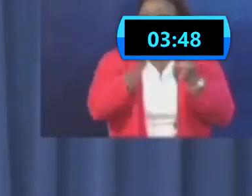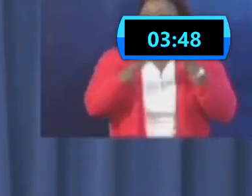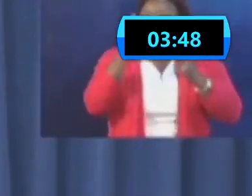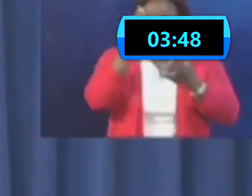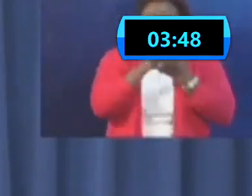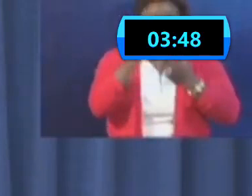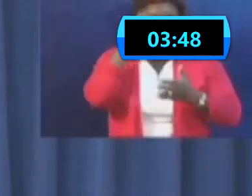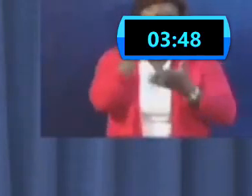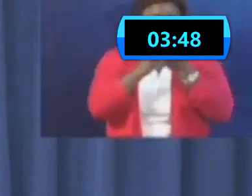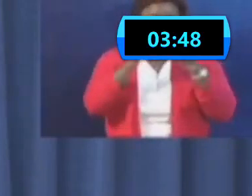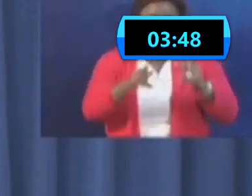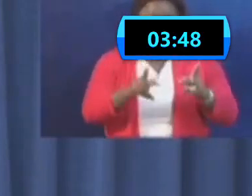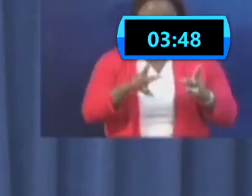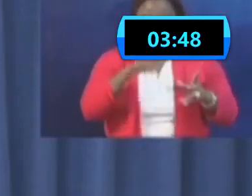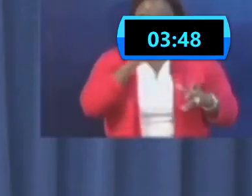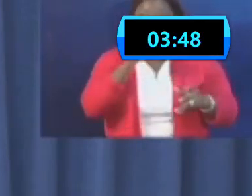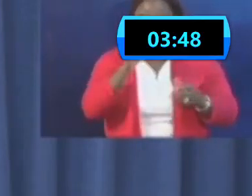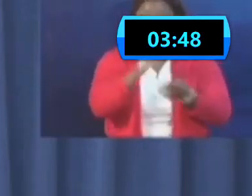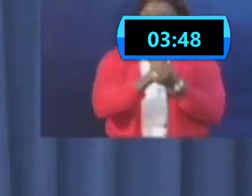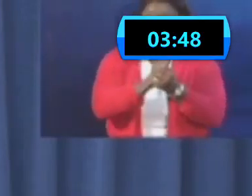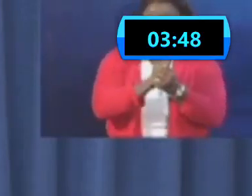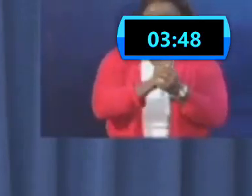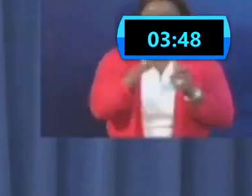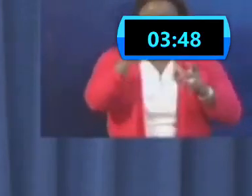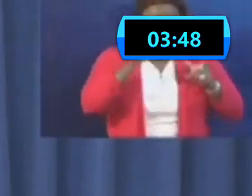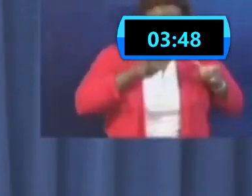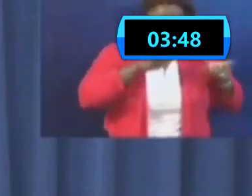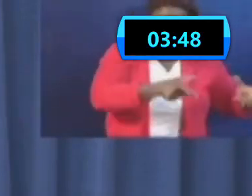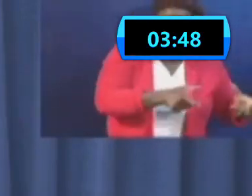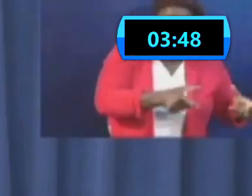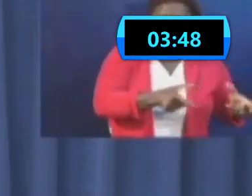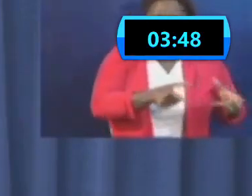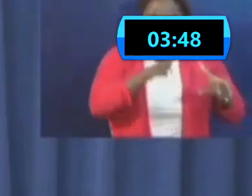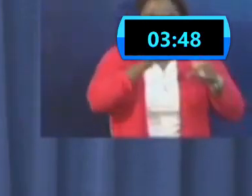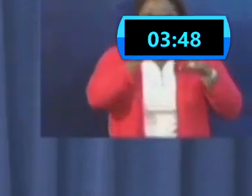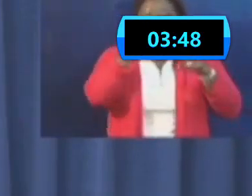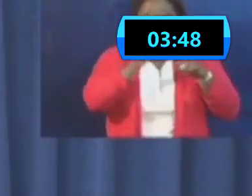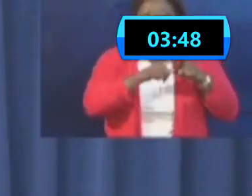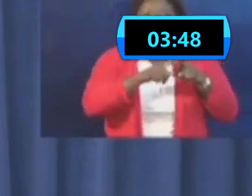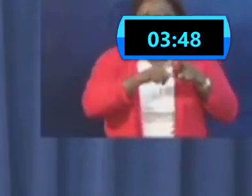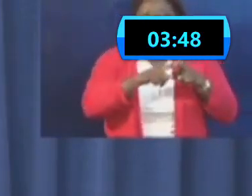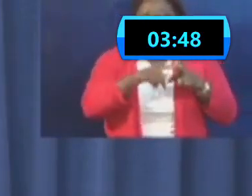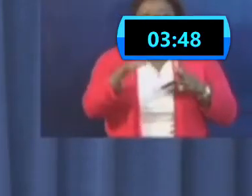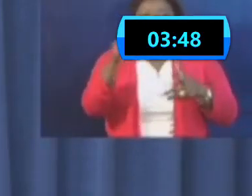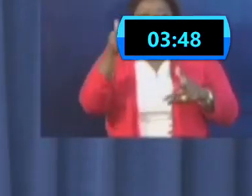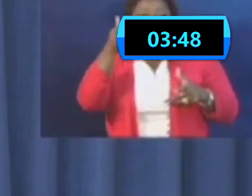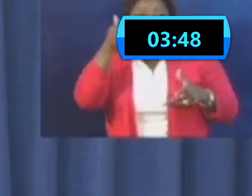cooperating by coming out when they're supposed to be in quarantine, then by all means, report them to the authorities.